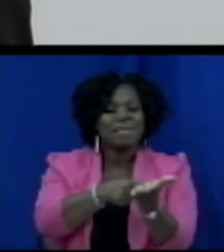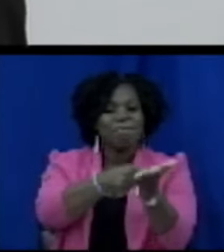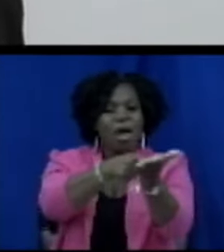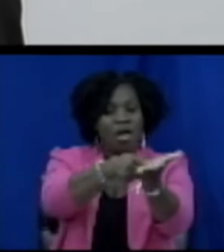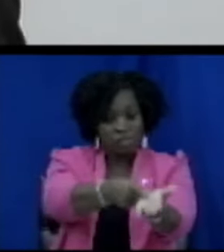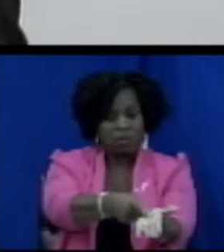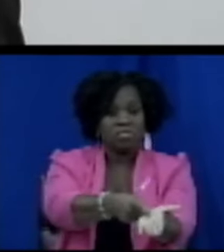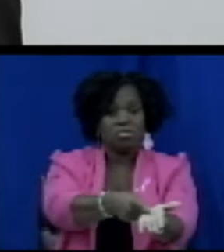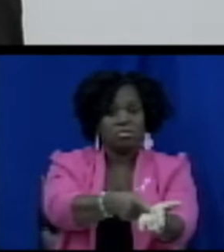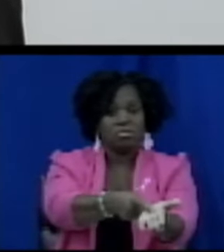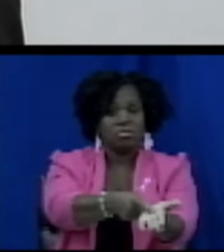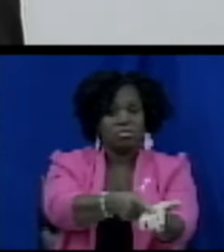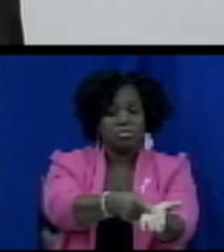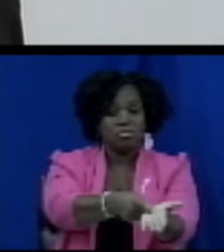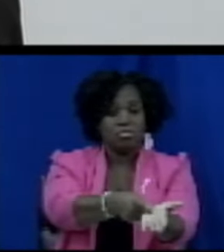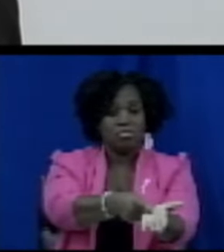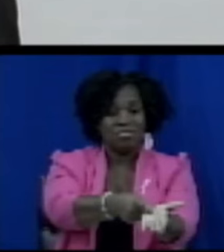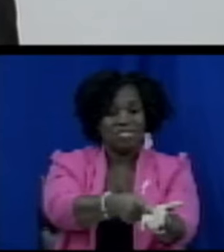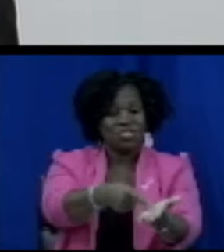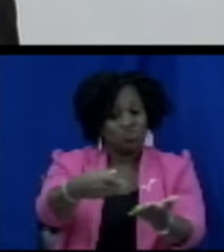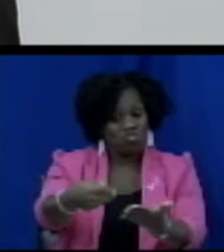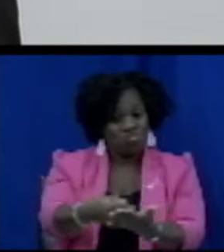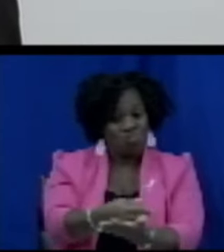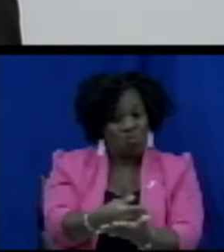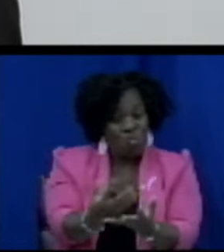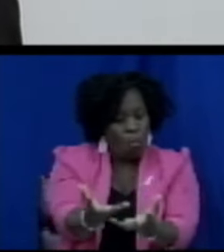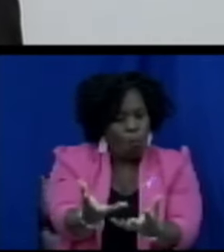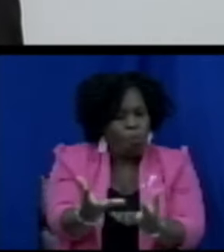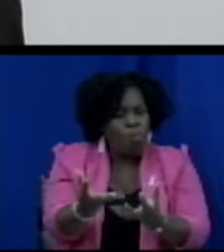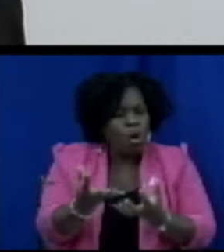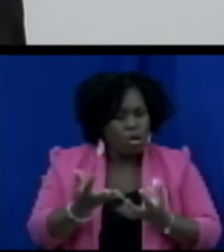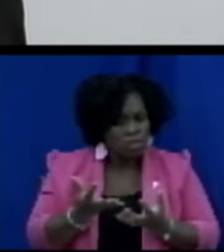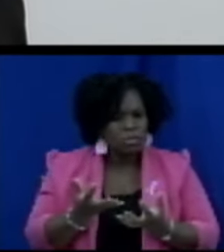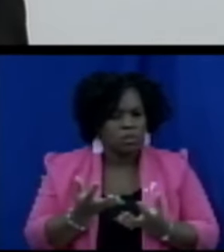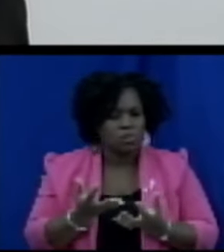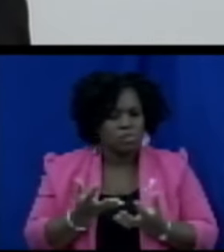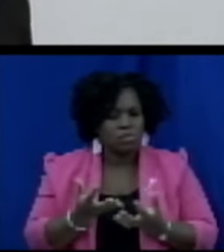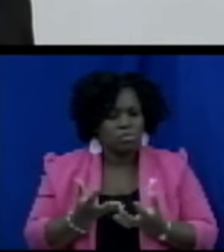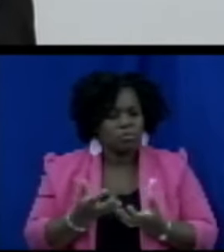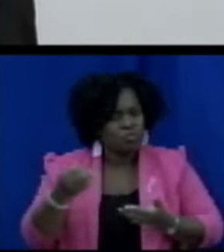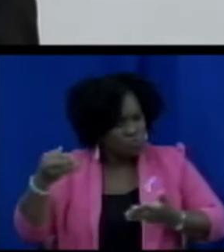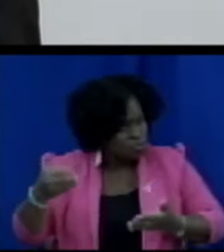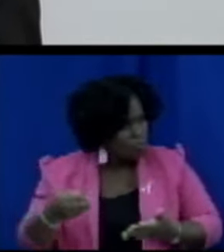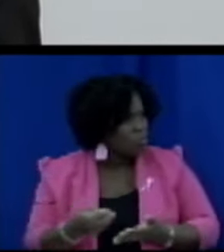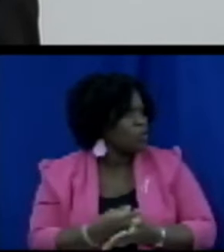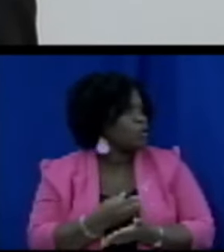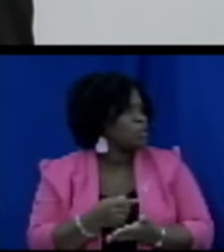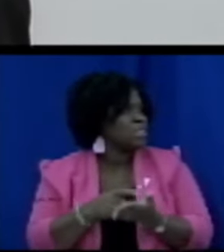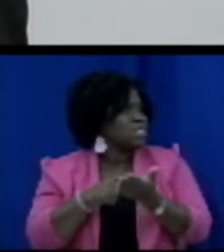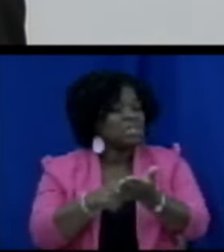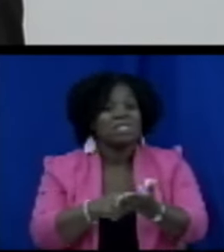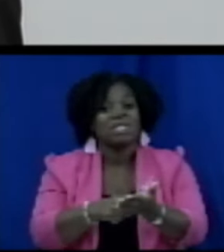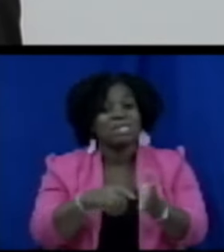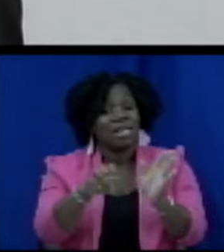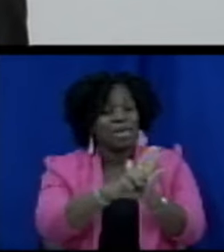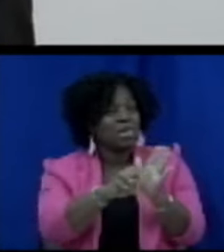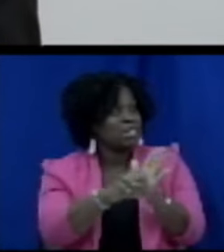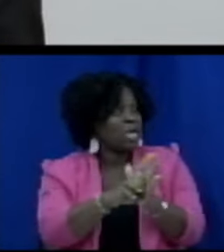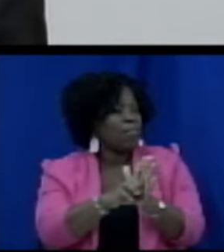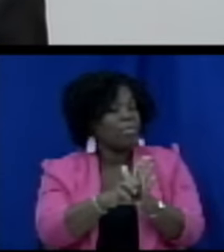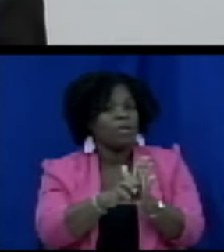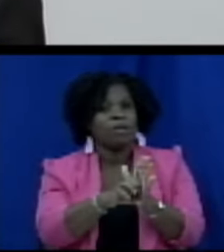era that we are entering new demands such as being